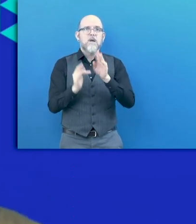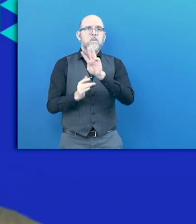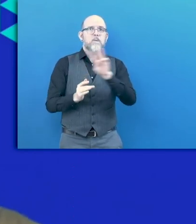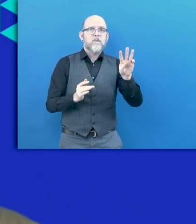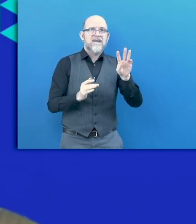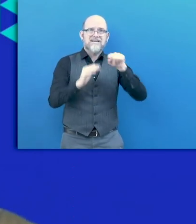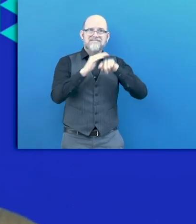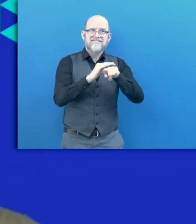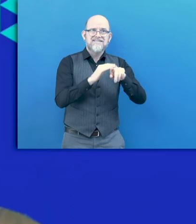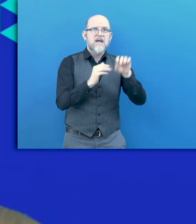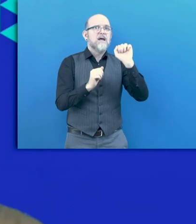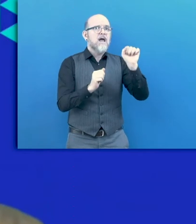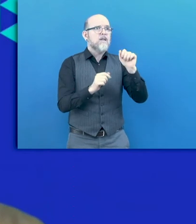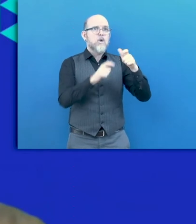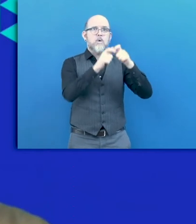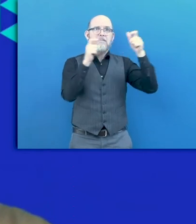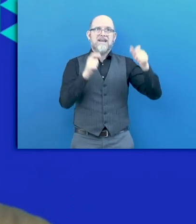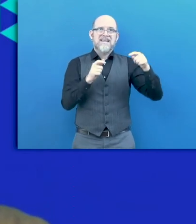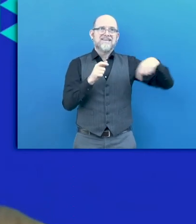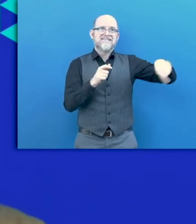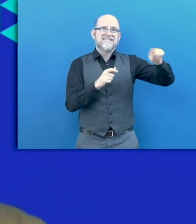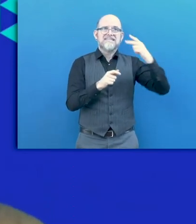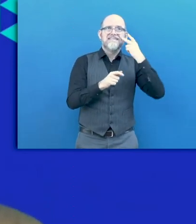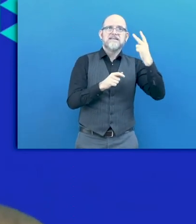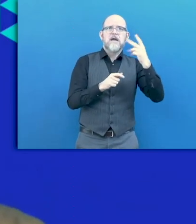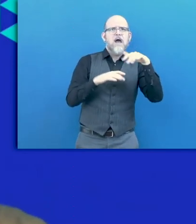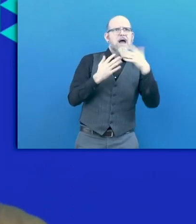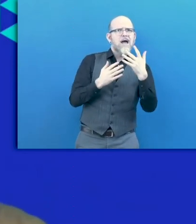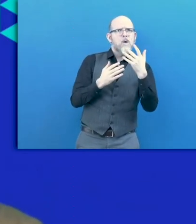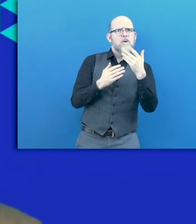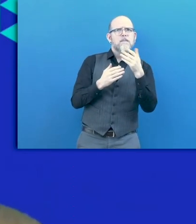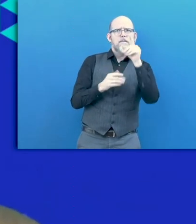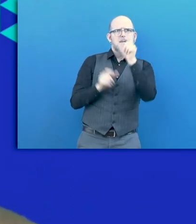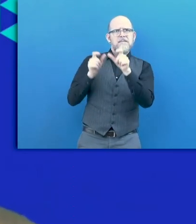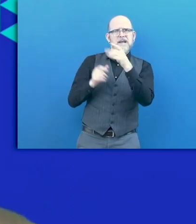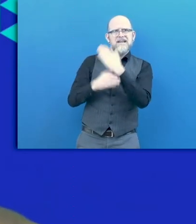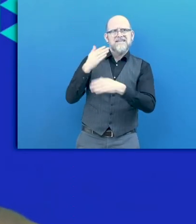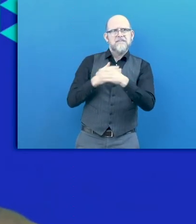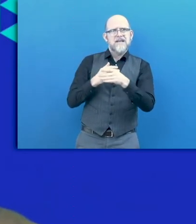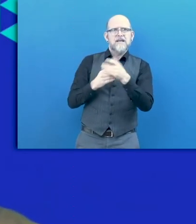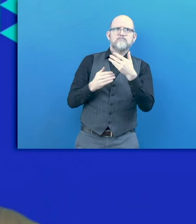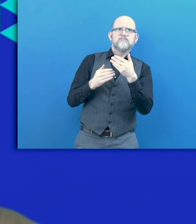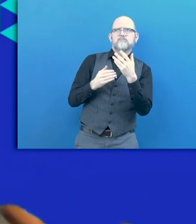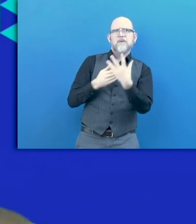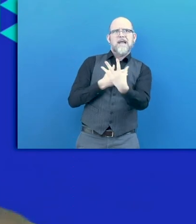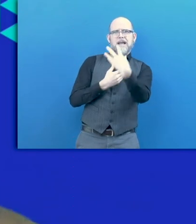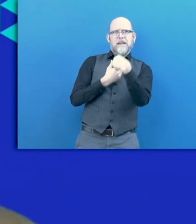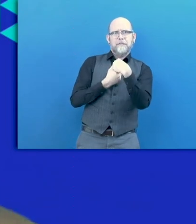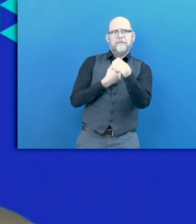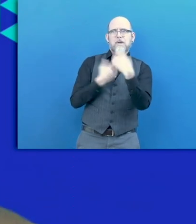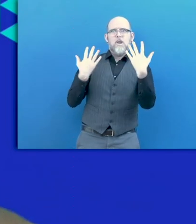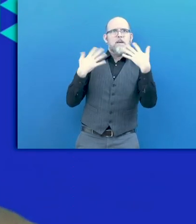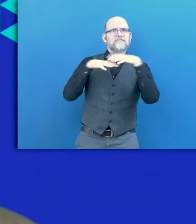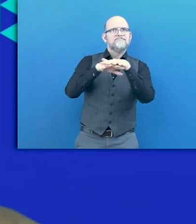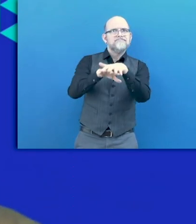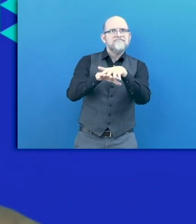how to engage persons with disabilities, resources on workplace accommodation, on how to establish an internship